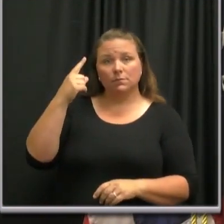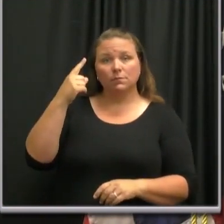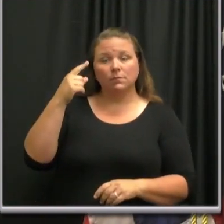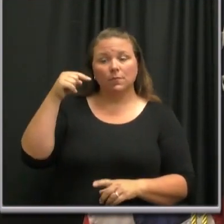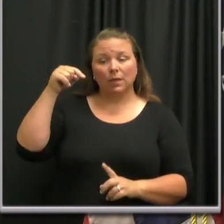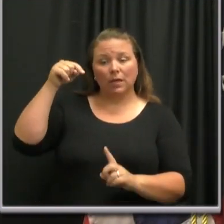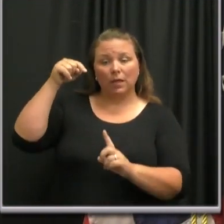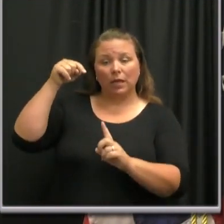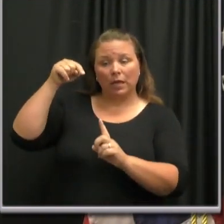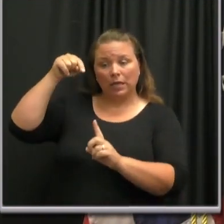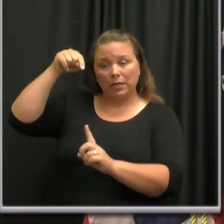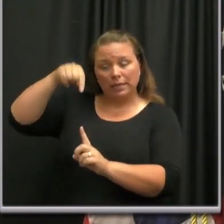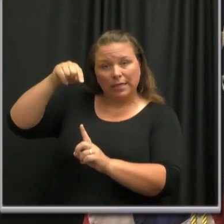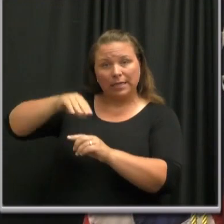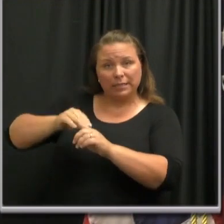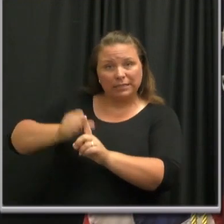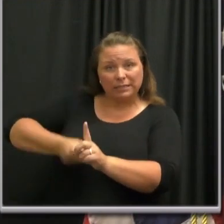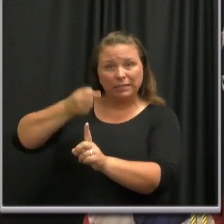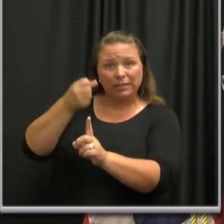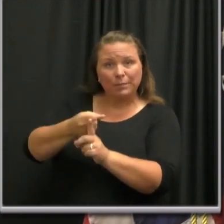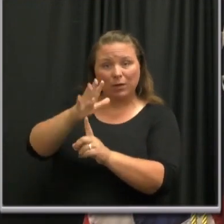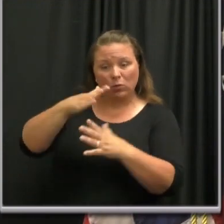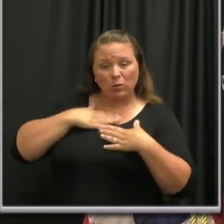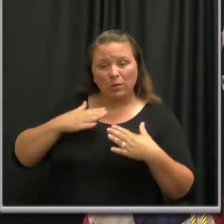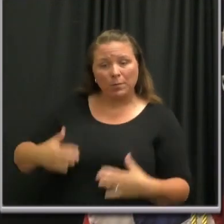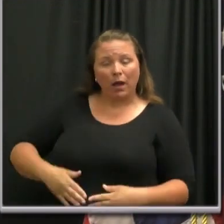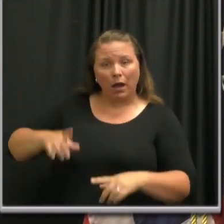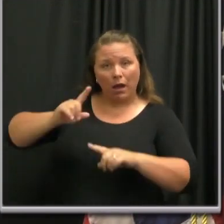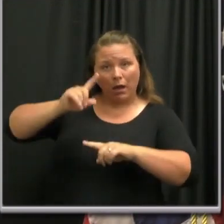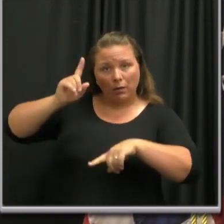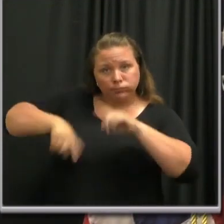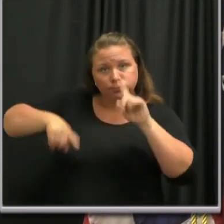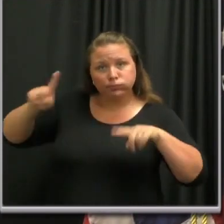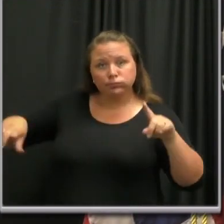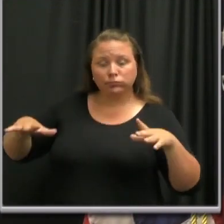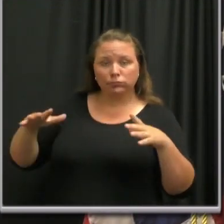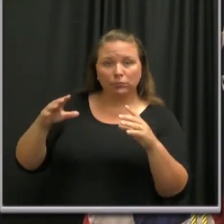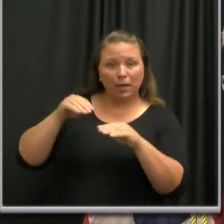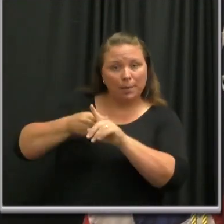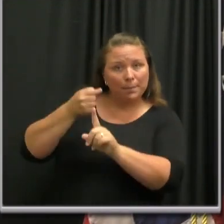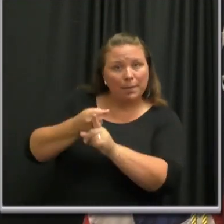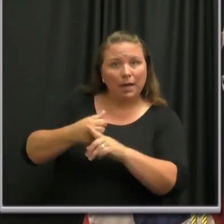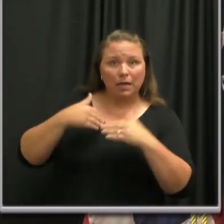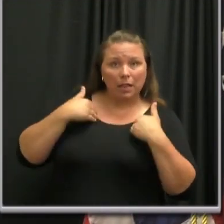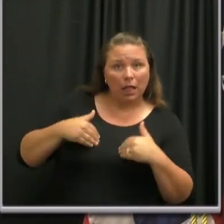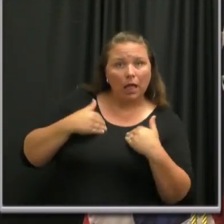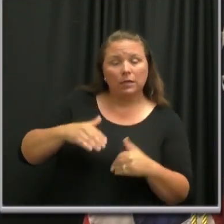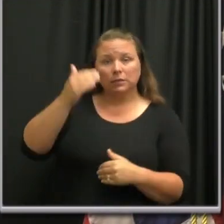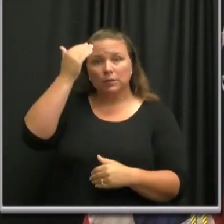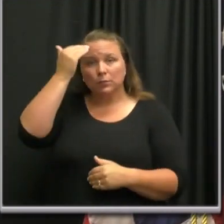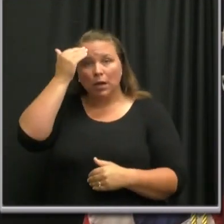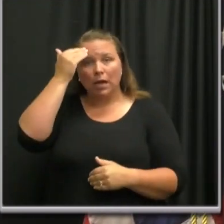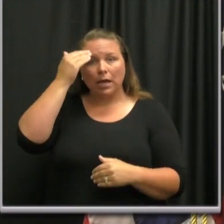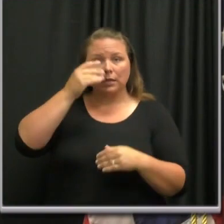range of organs that it impacts is truly remarkable. The lungs, the gut, the brain, blood vessels, the testes, and many other